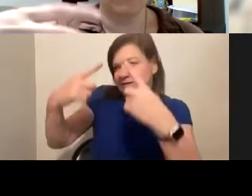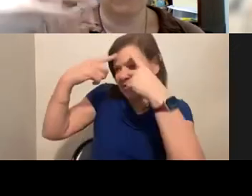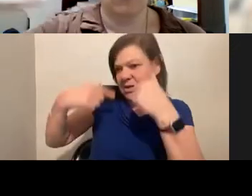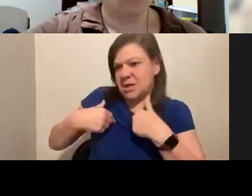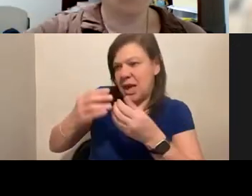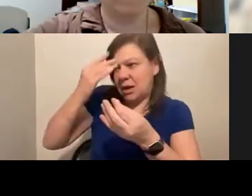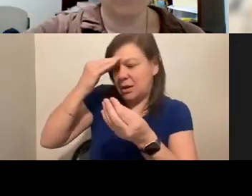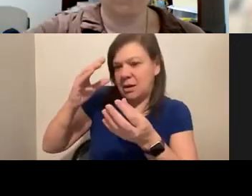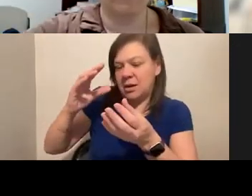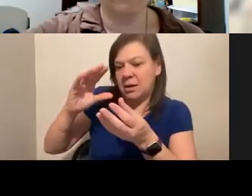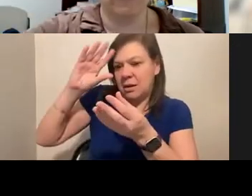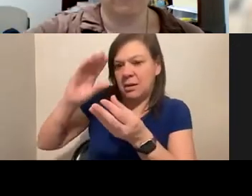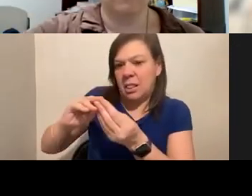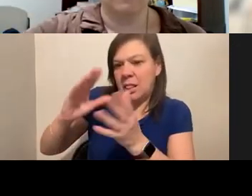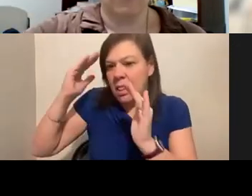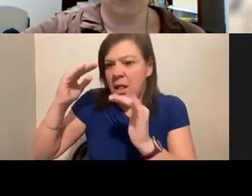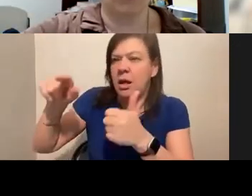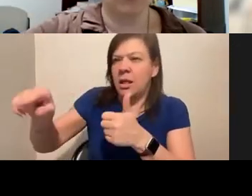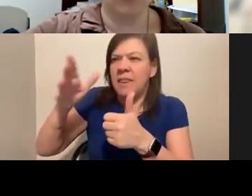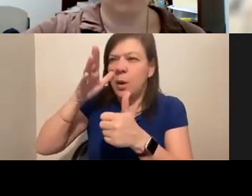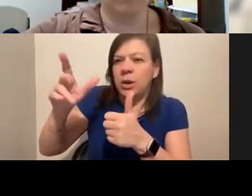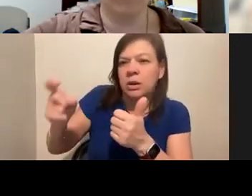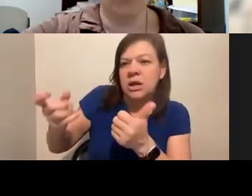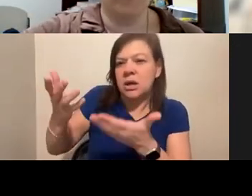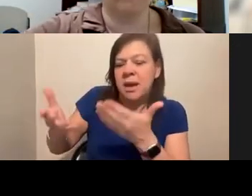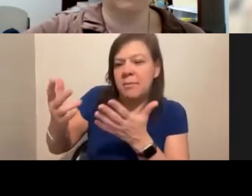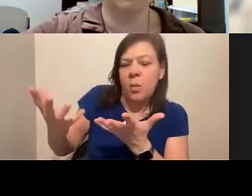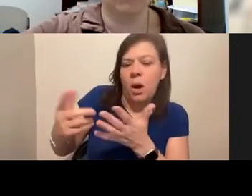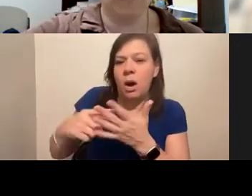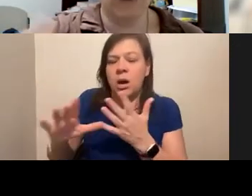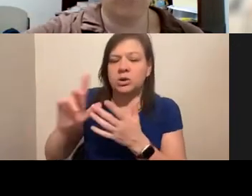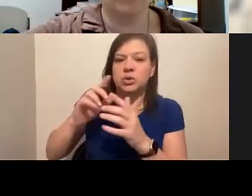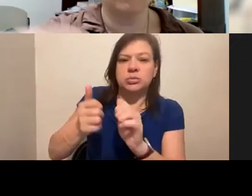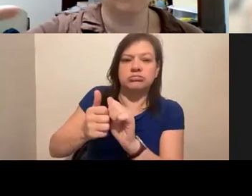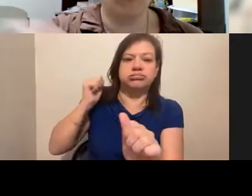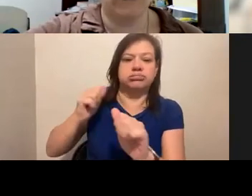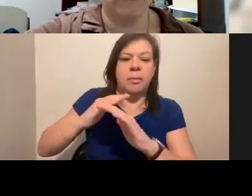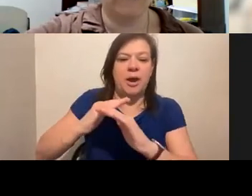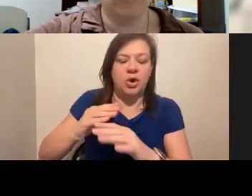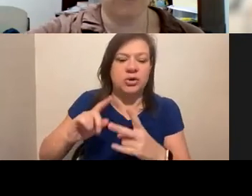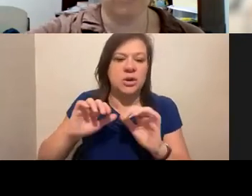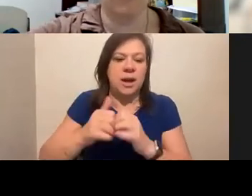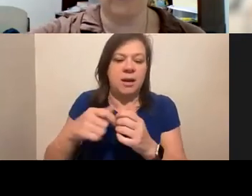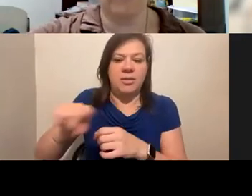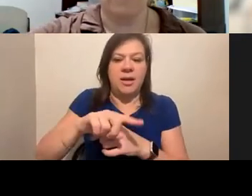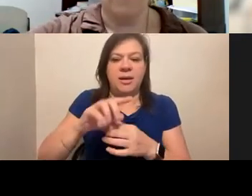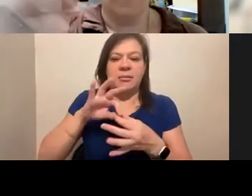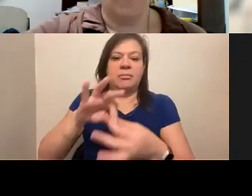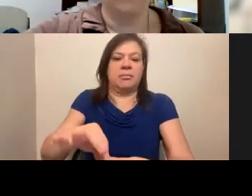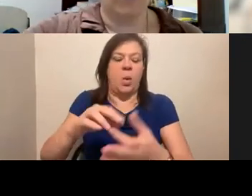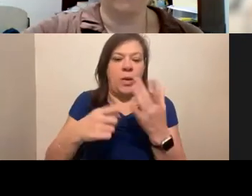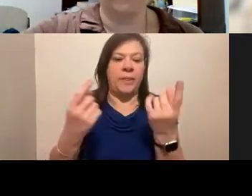anticipating what might people need in order to remove barriers to be part of what it is that we're doing.